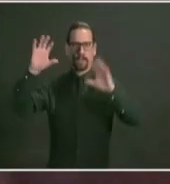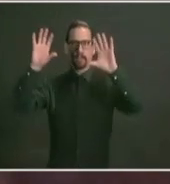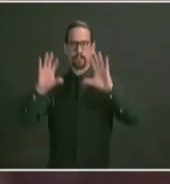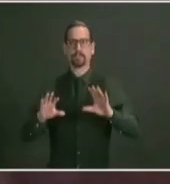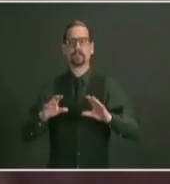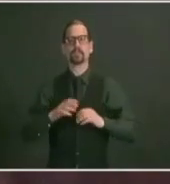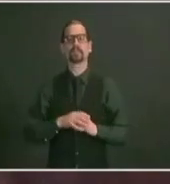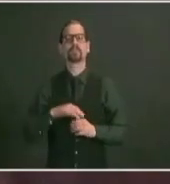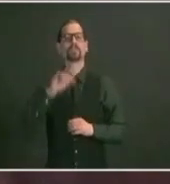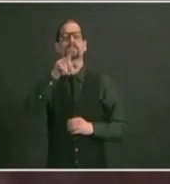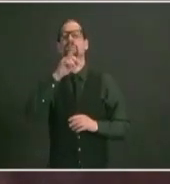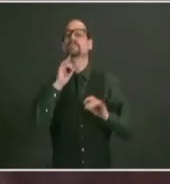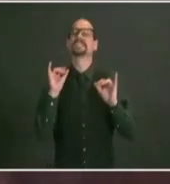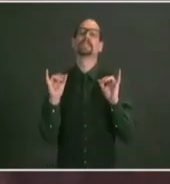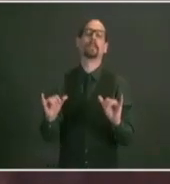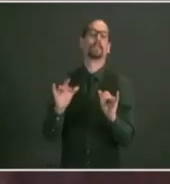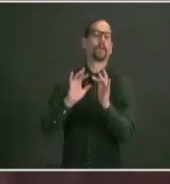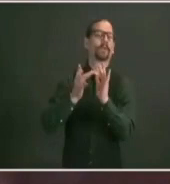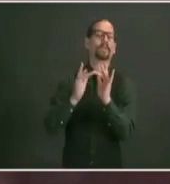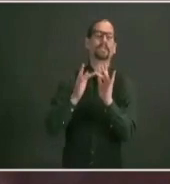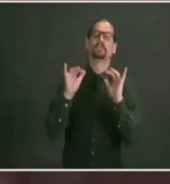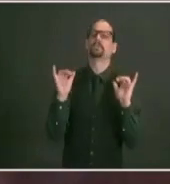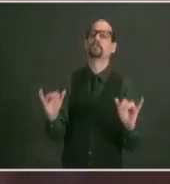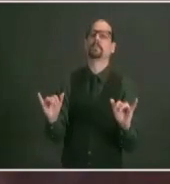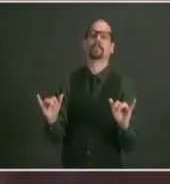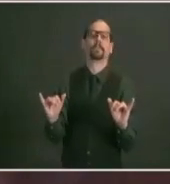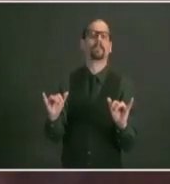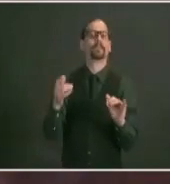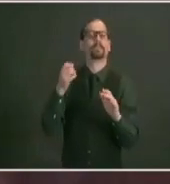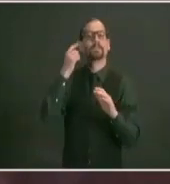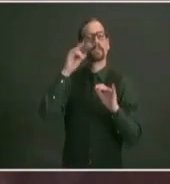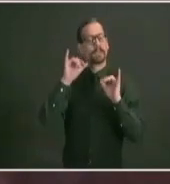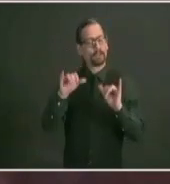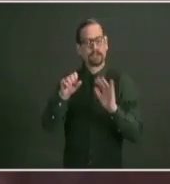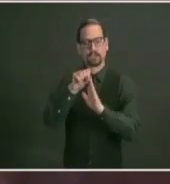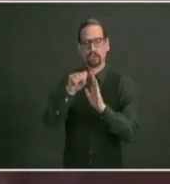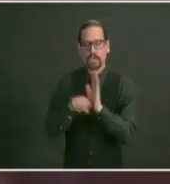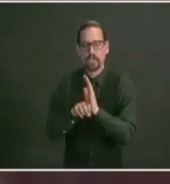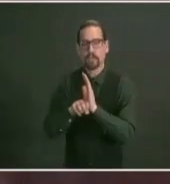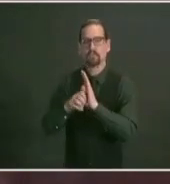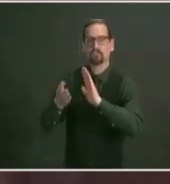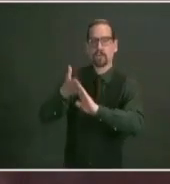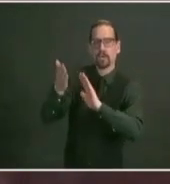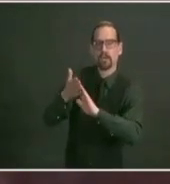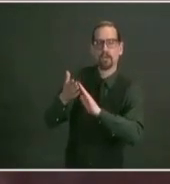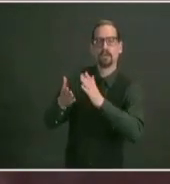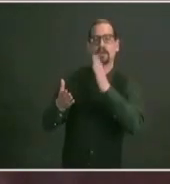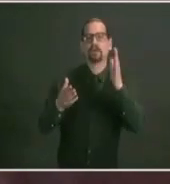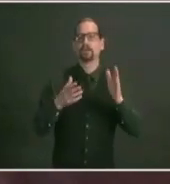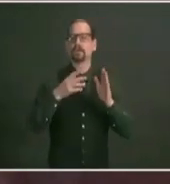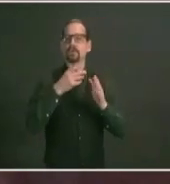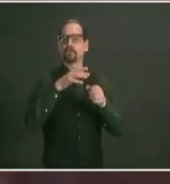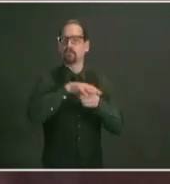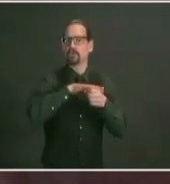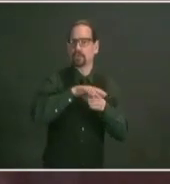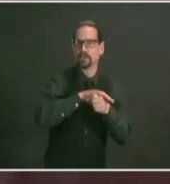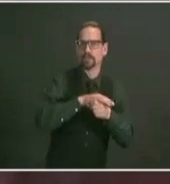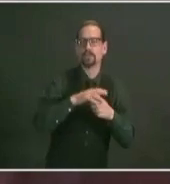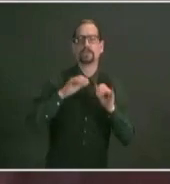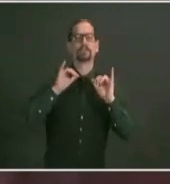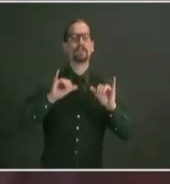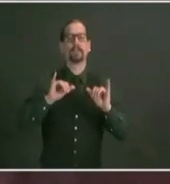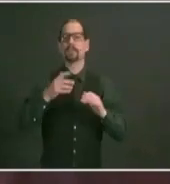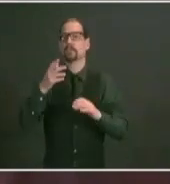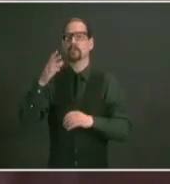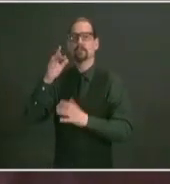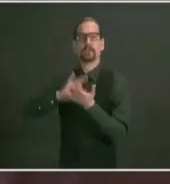people register for the other mass vaccination sites through vaccinate ri.org these sites will be open when we have enough